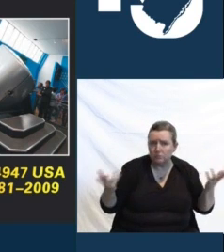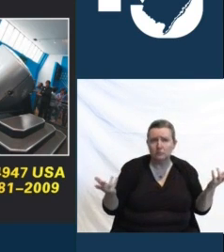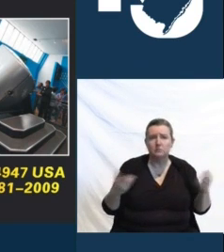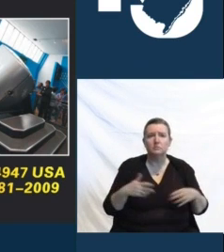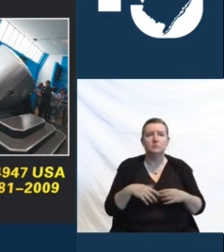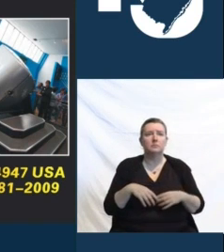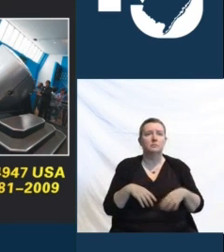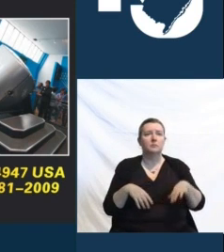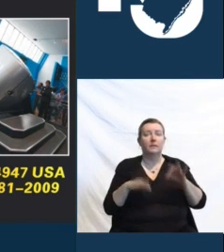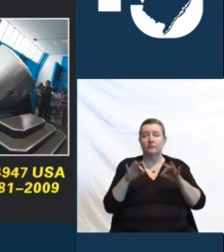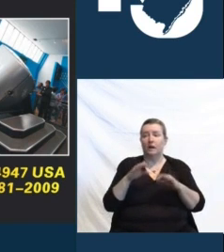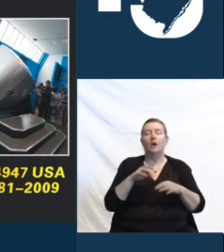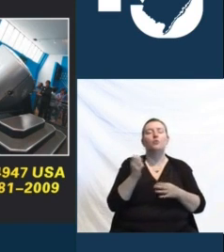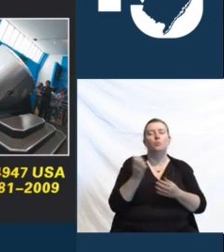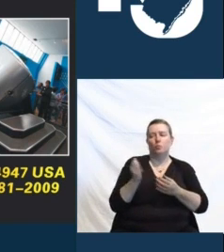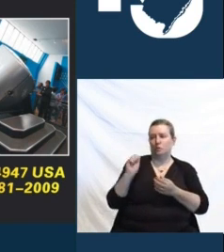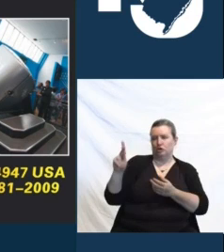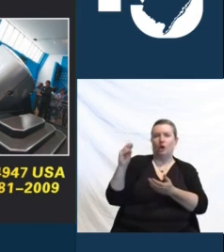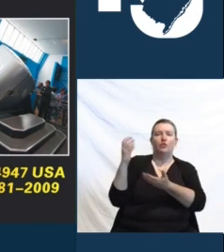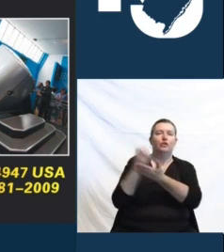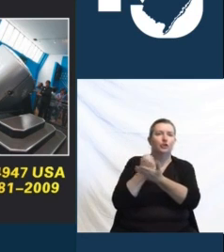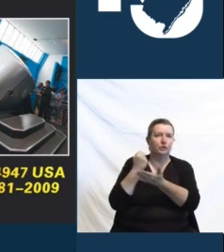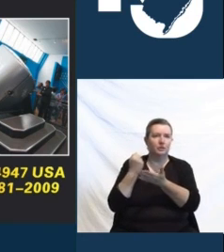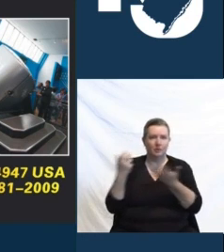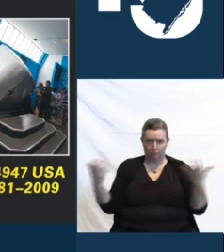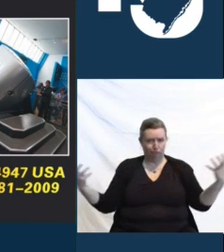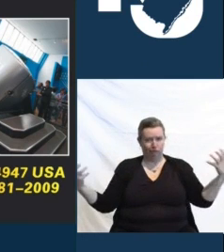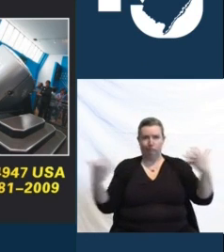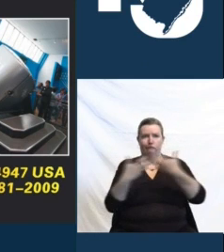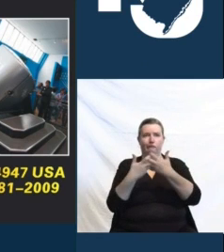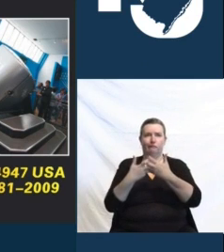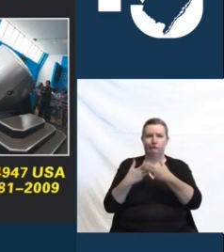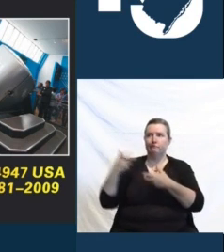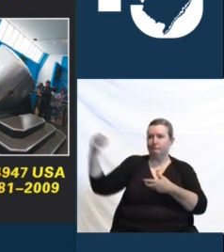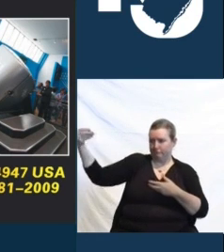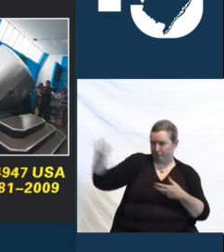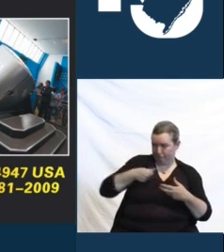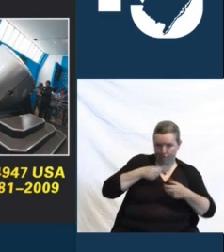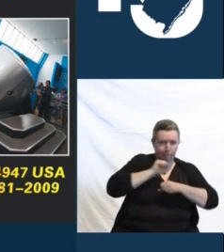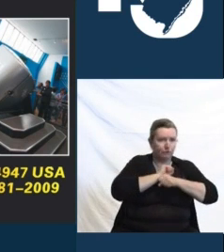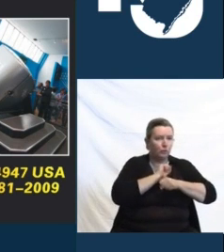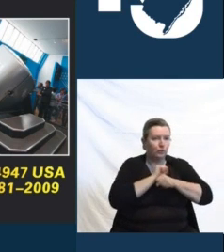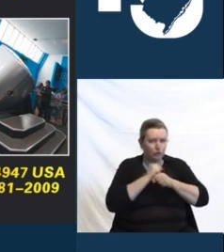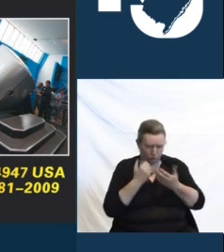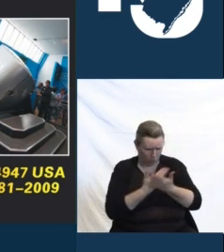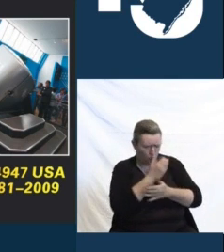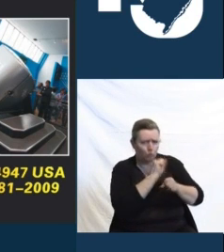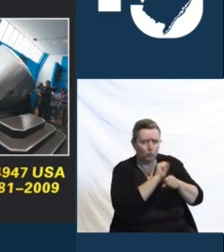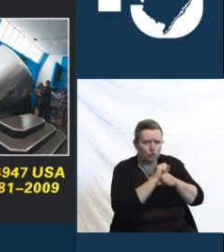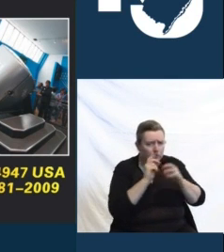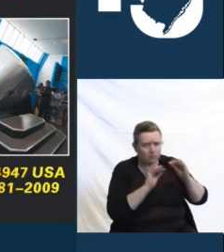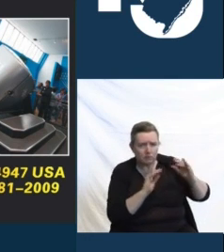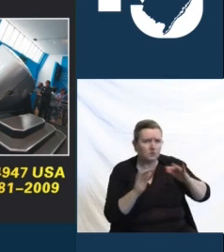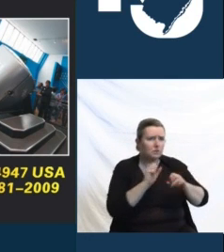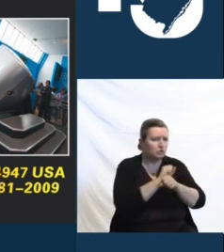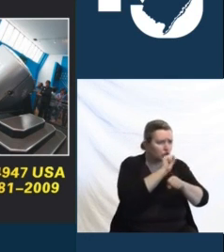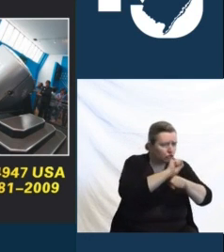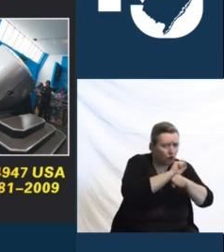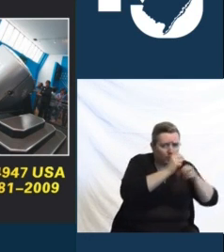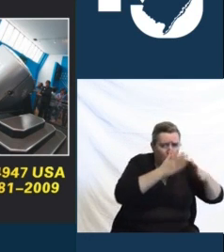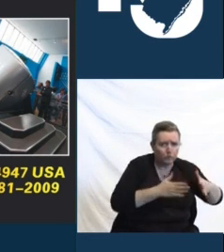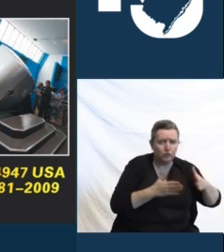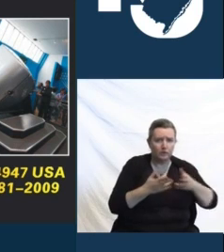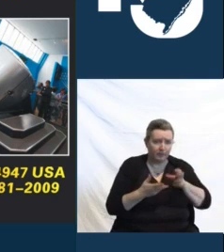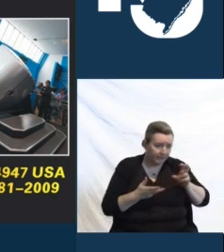match. And not only is he receiving funding to provide the necessary training for that new employee, but his new hire has also received a bonus